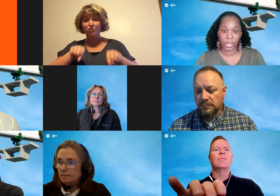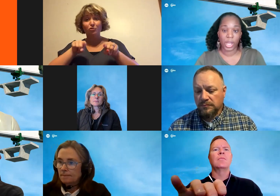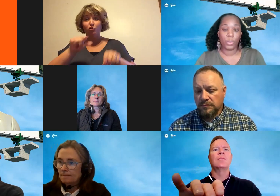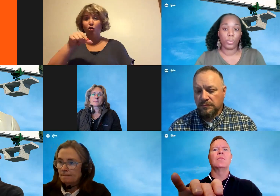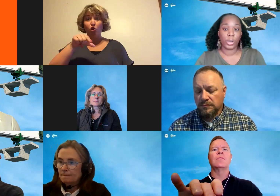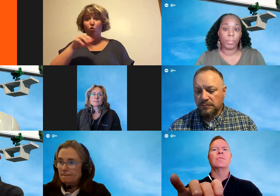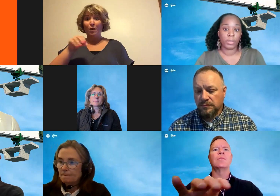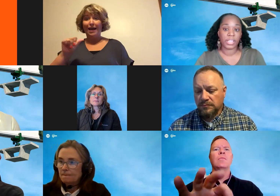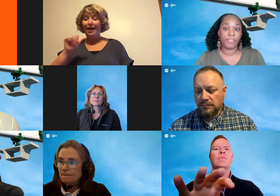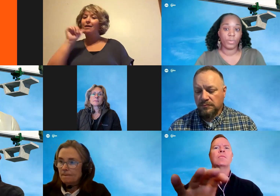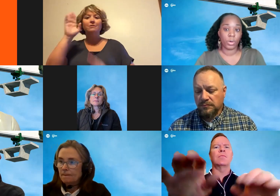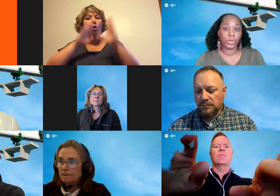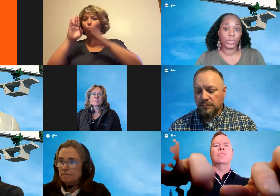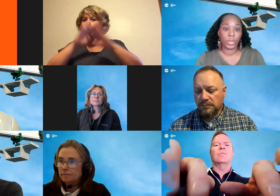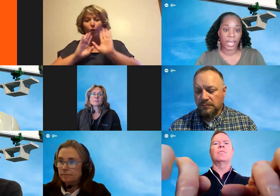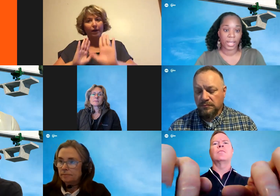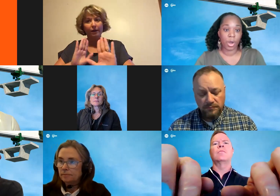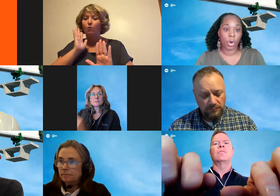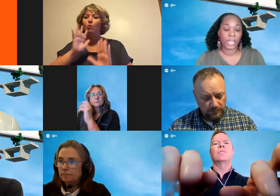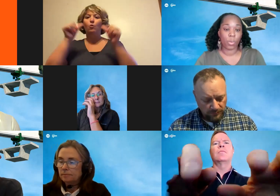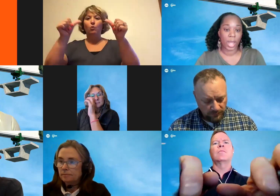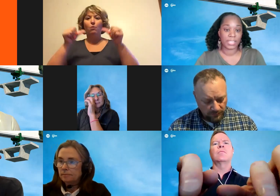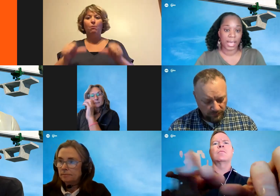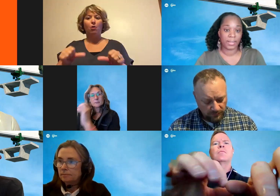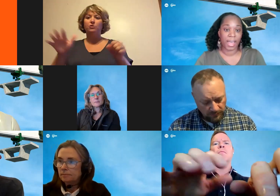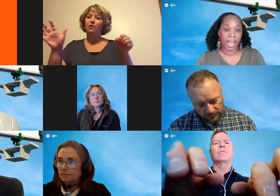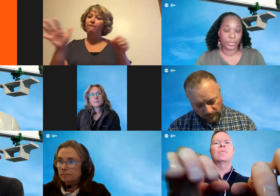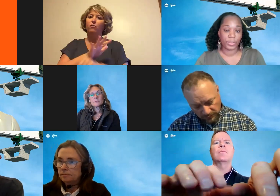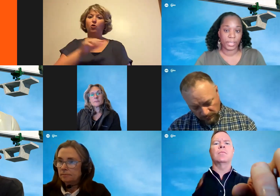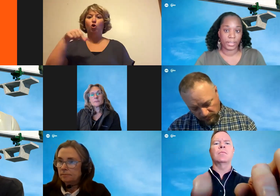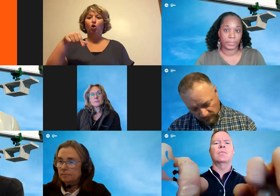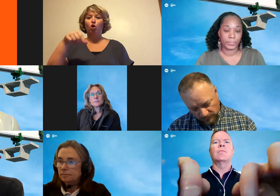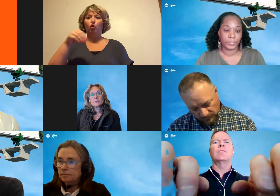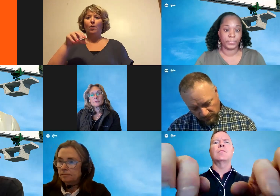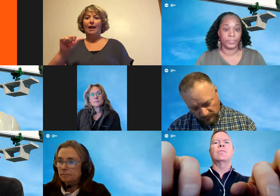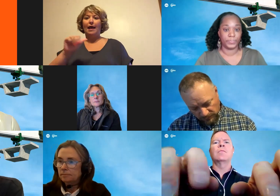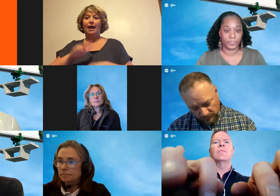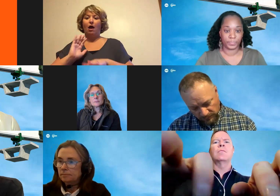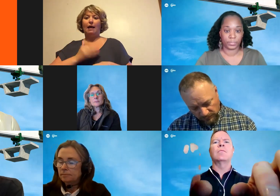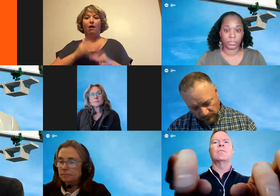worry. We will post a full Q&A on our website after the meeting.